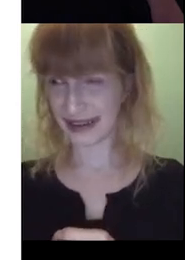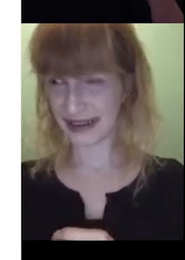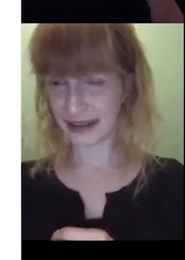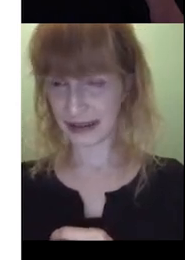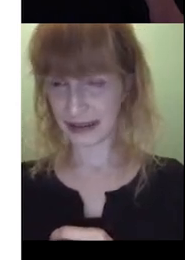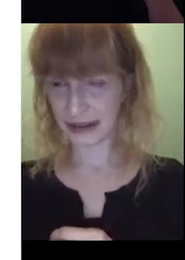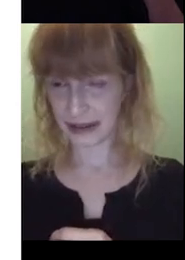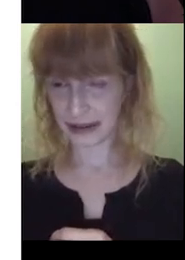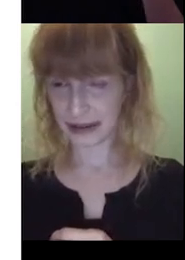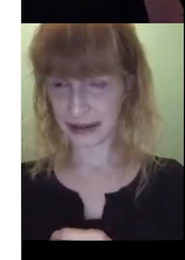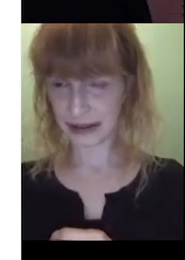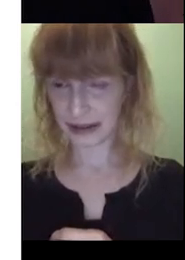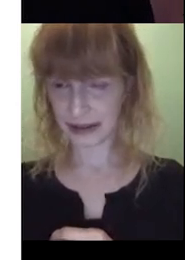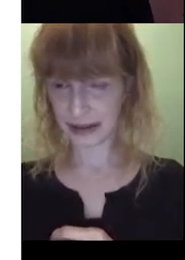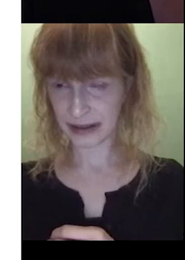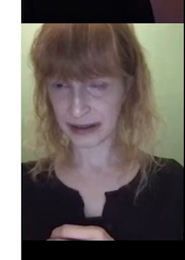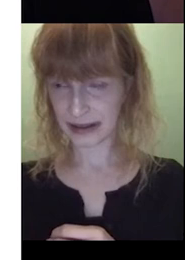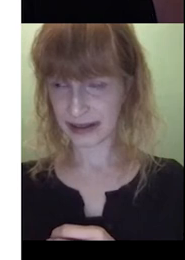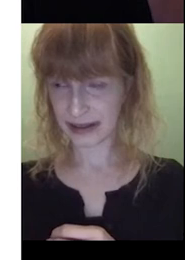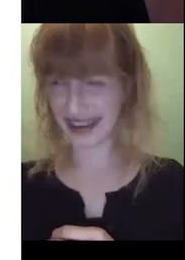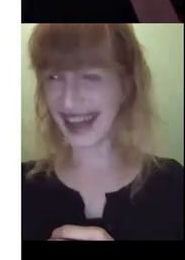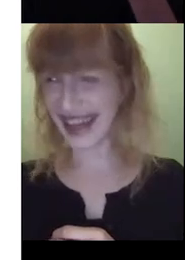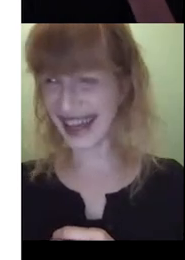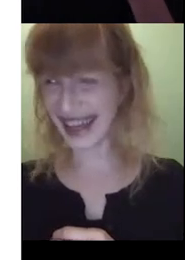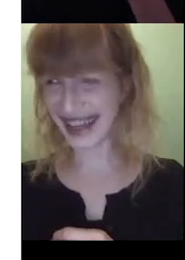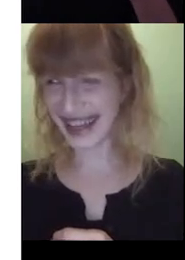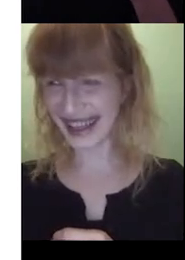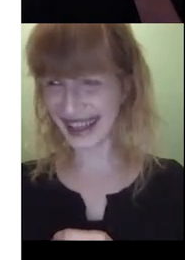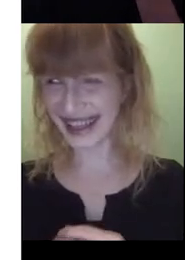I've fallen into the hands up, hands down. Um,